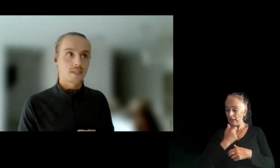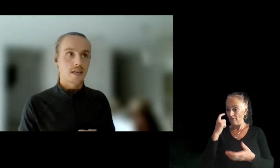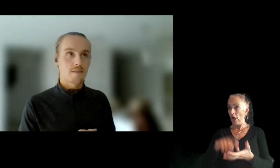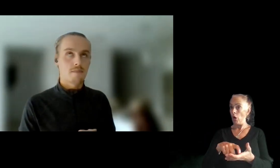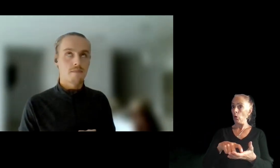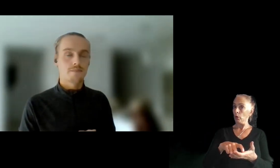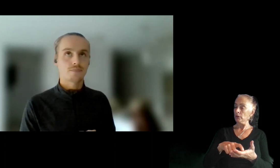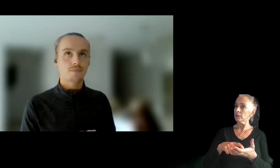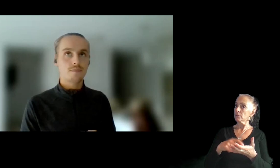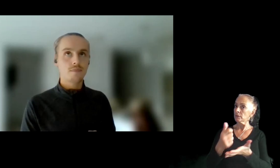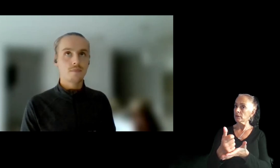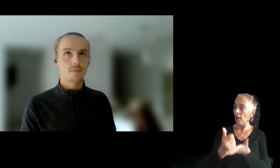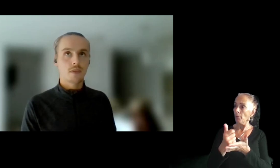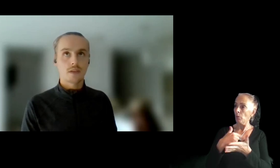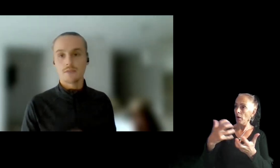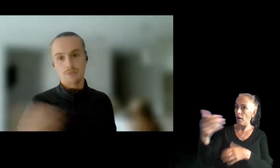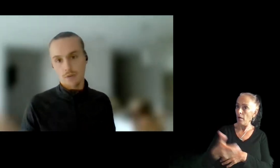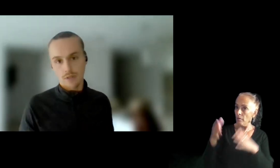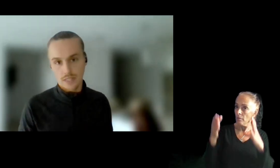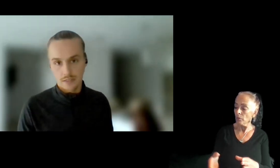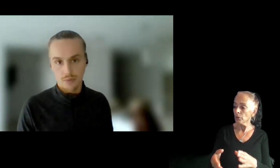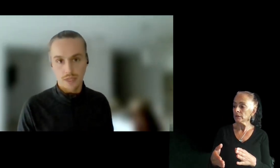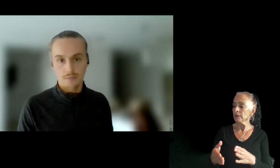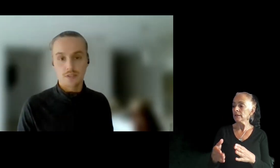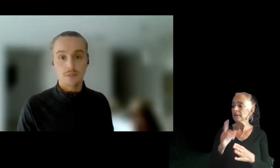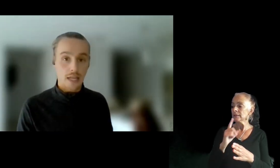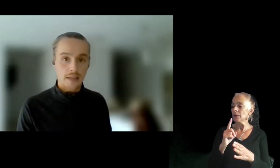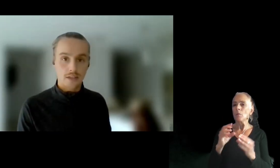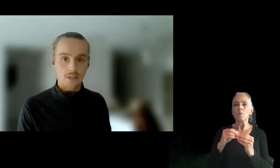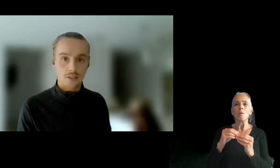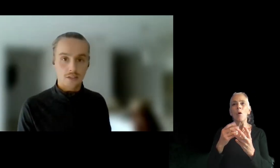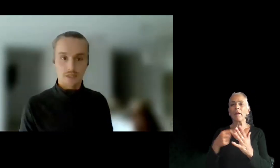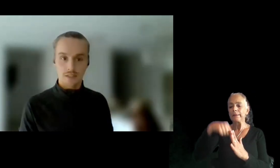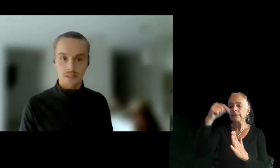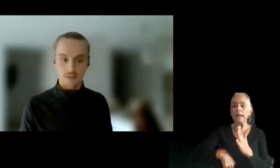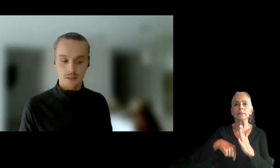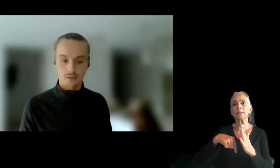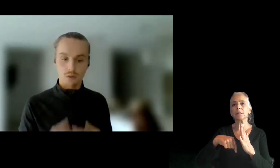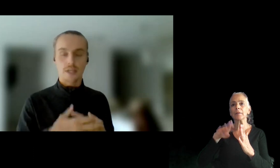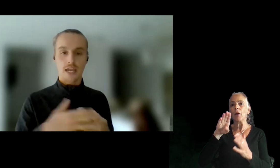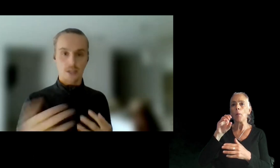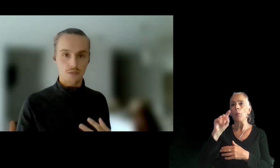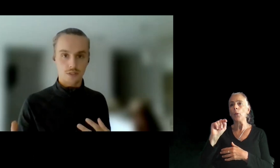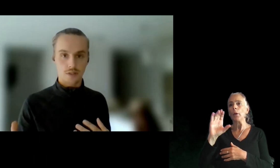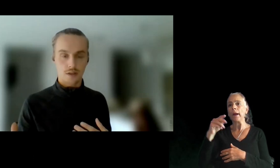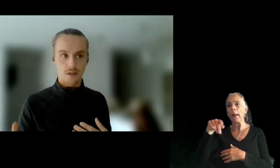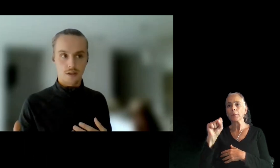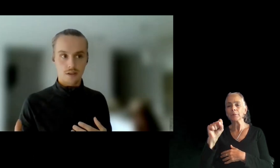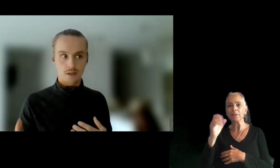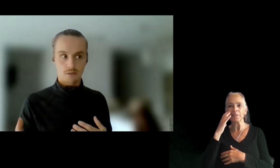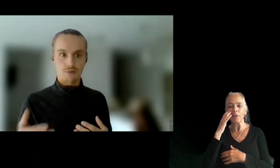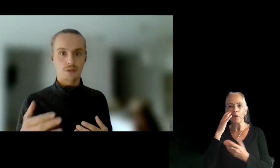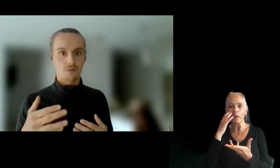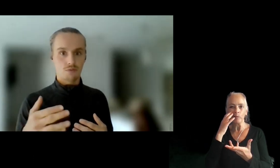is kind of three-month intensive boot camps or something like that, just purely because you're already getting used to the